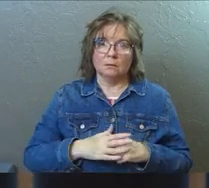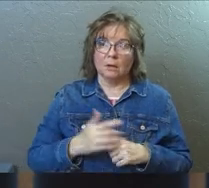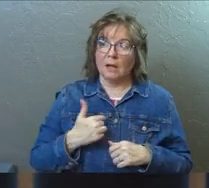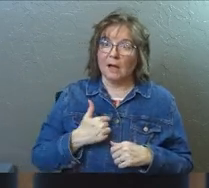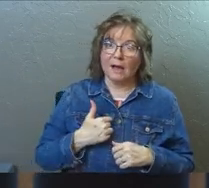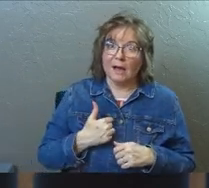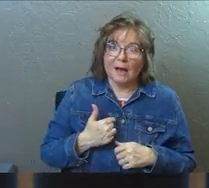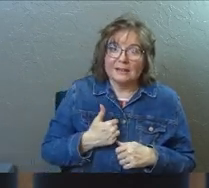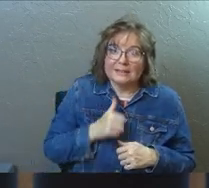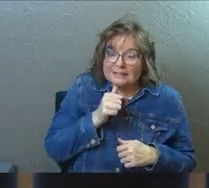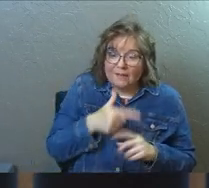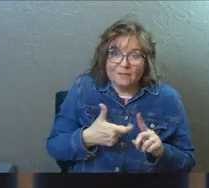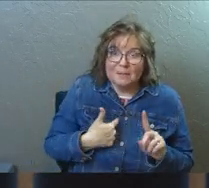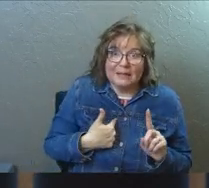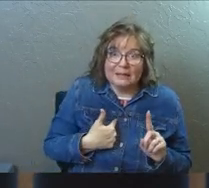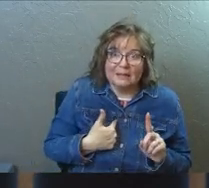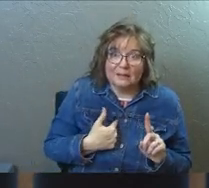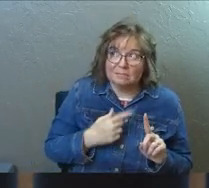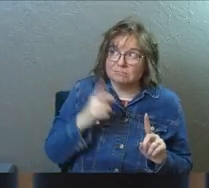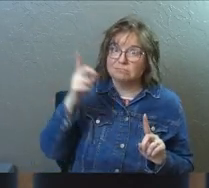My fingerprints aren't on that.